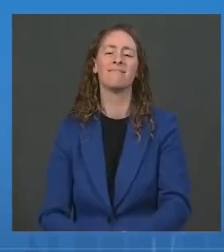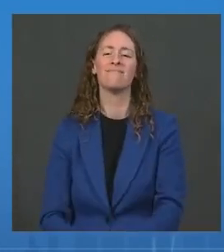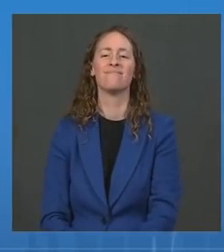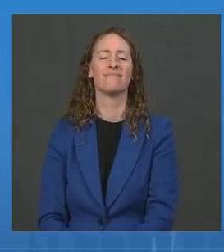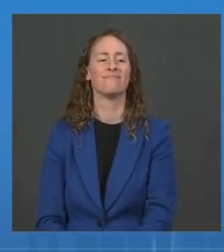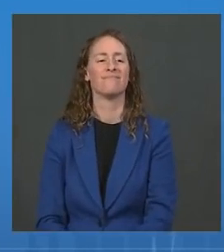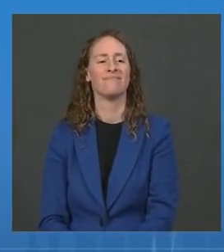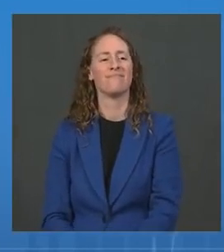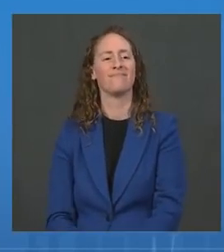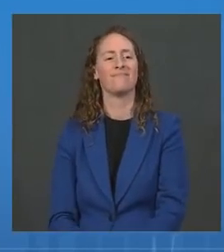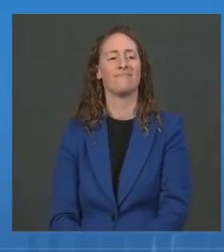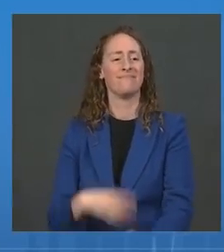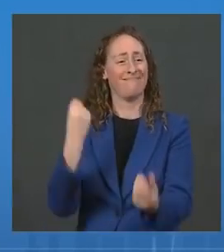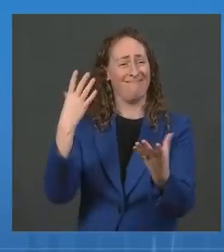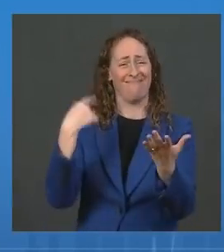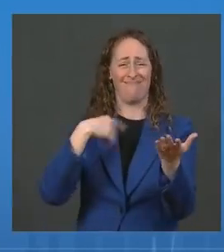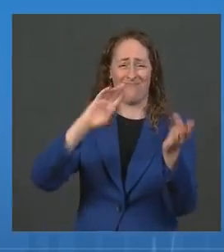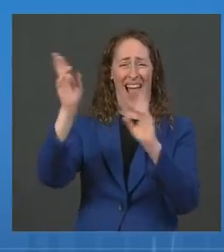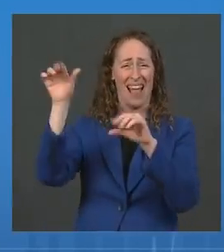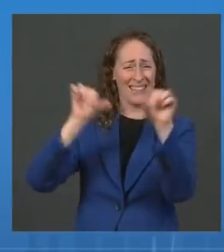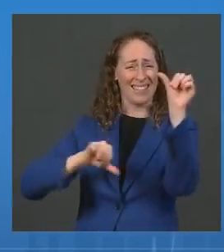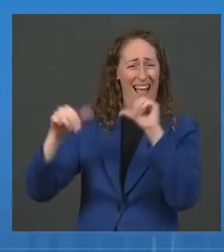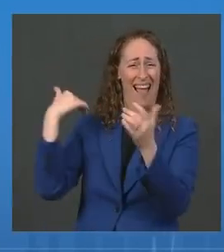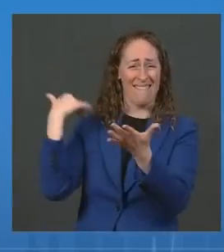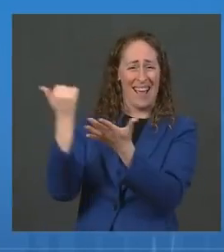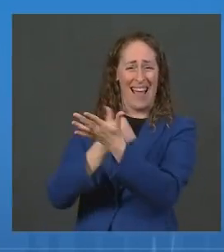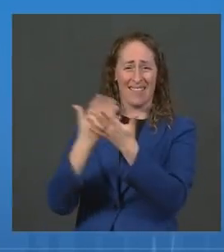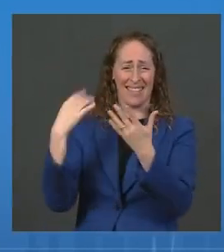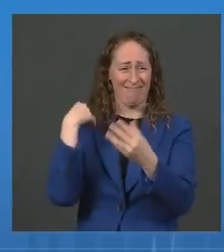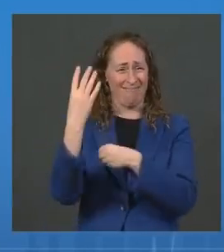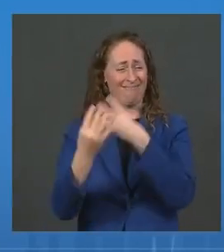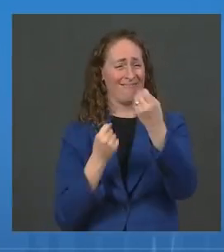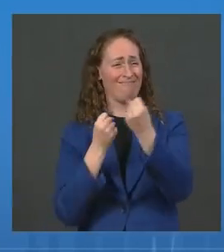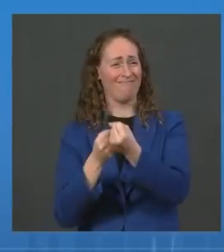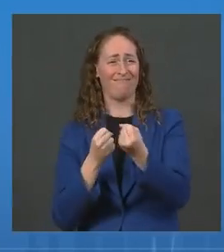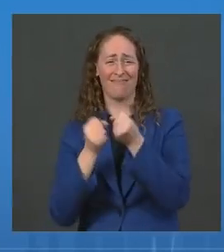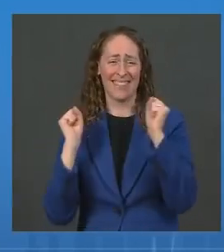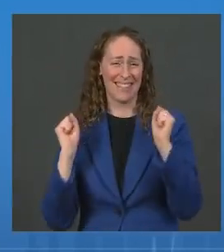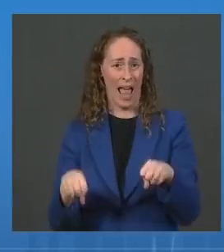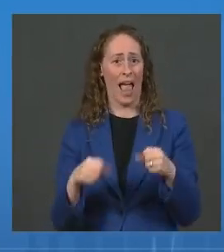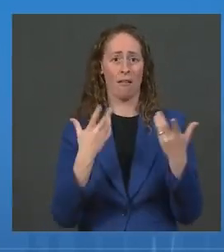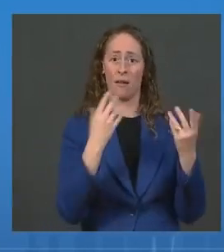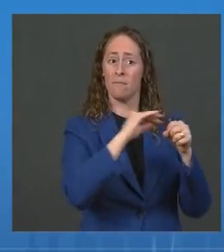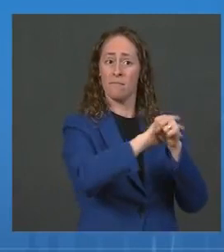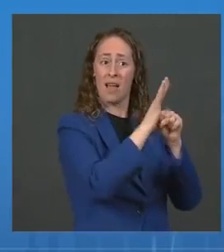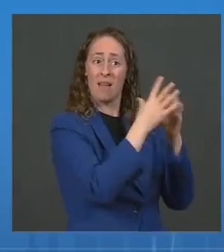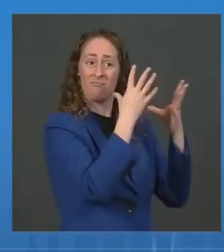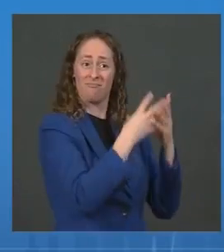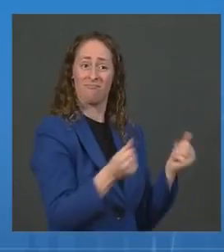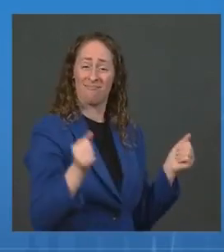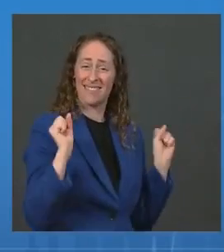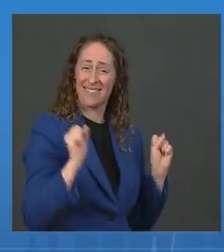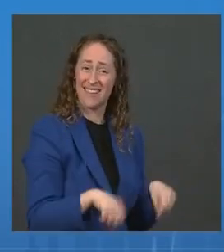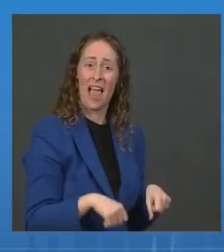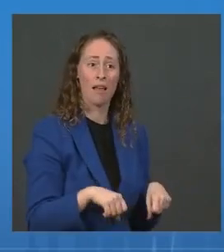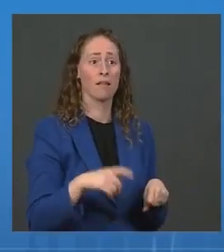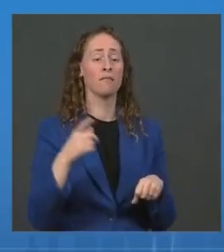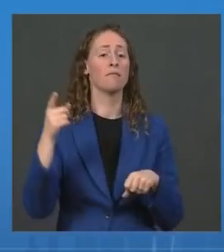We have the scientific tools we need to turn the corner on this pandemic. Vaccination works and will protect us from the severe